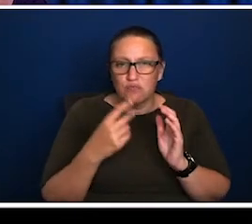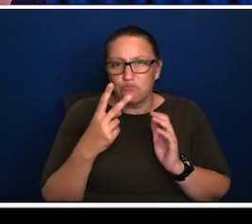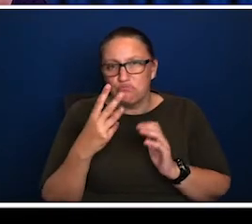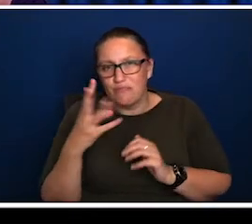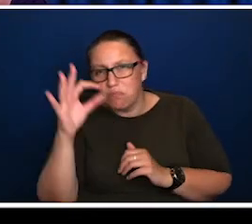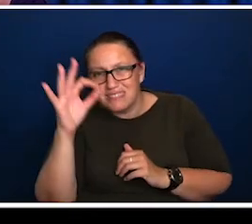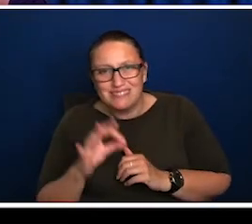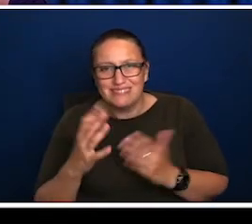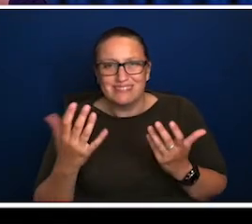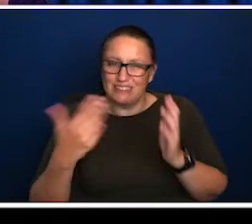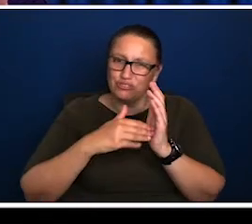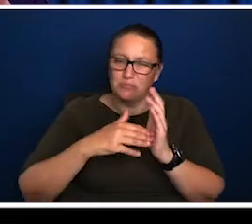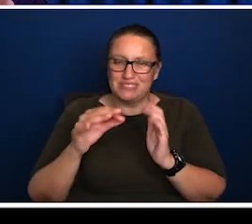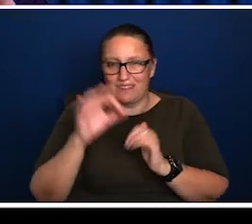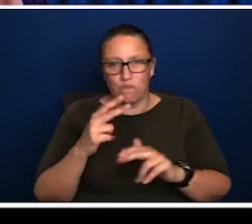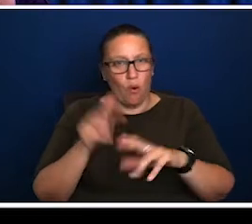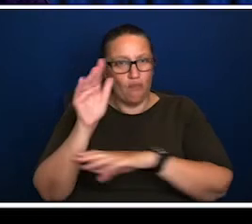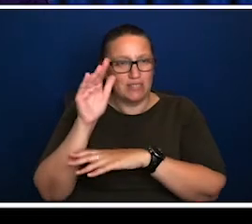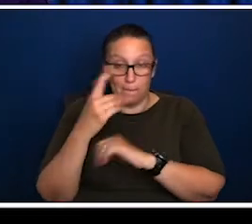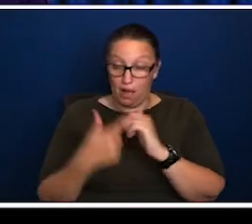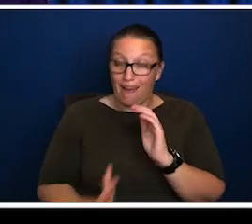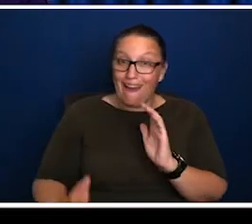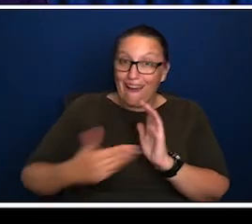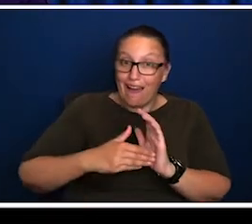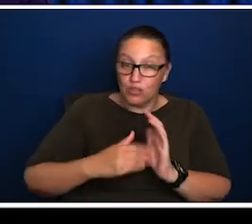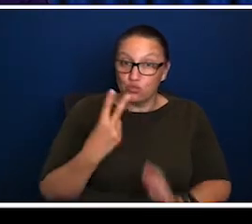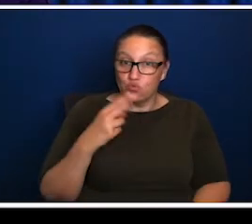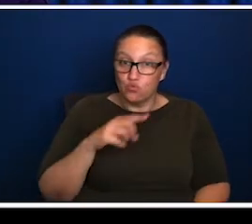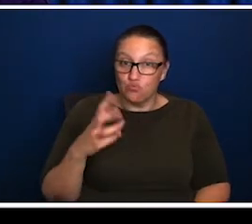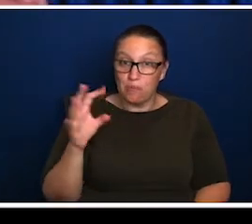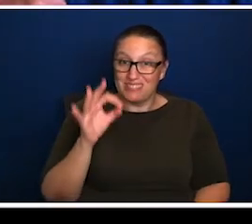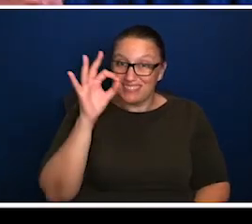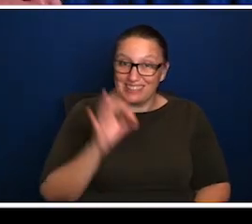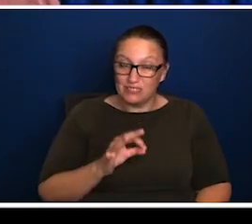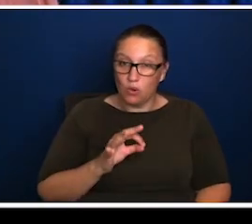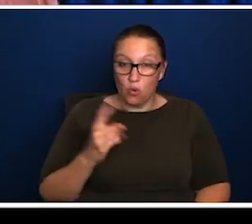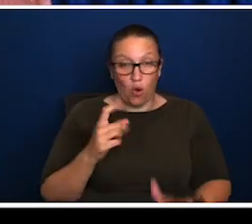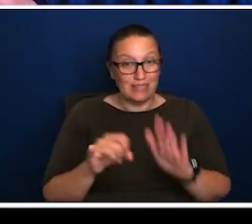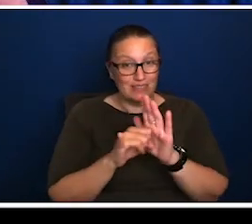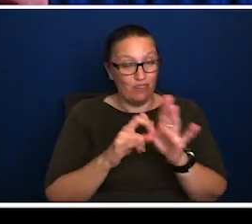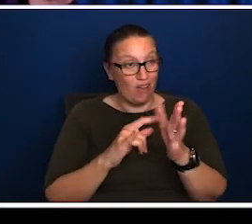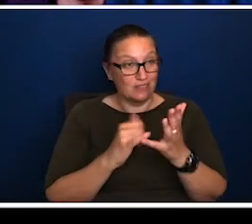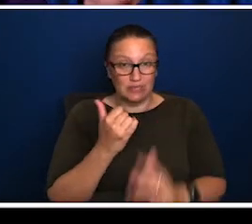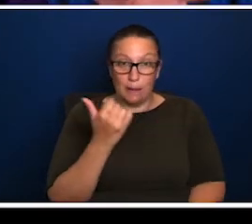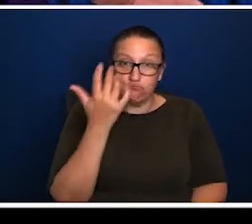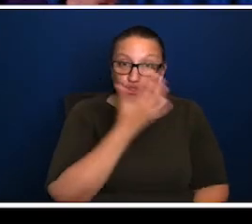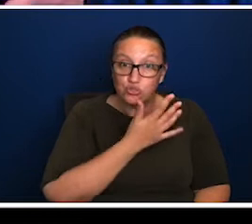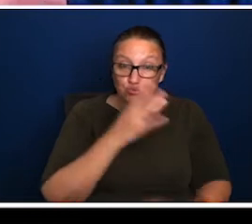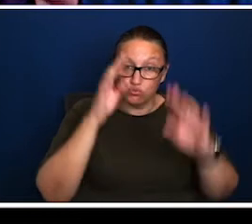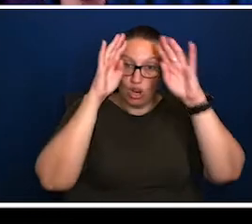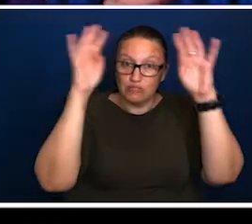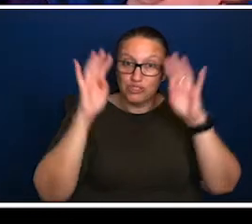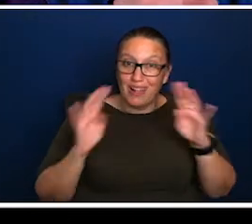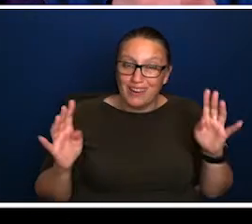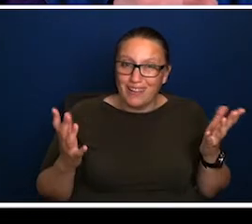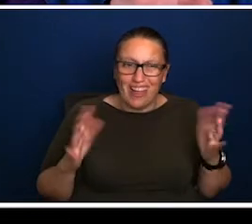indigenous, then the white part of Australia, third generation and older, you know, offsprings of free migrants